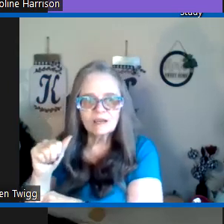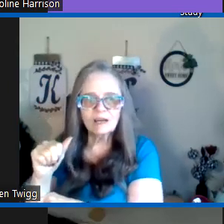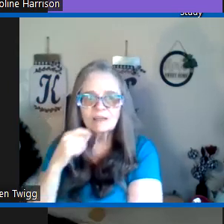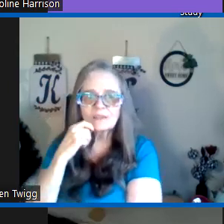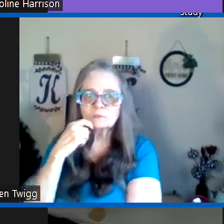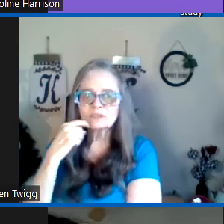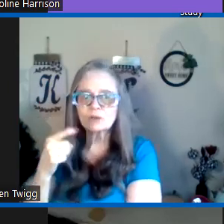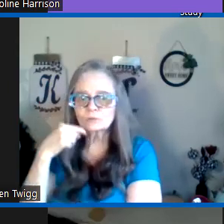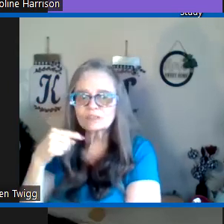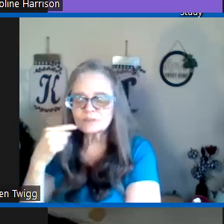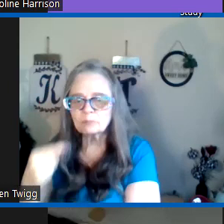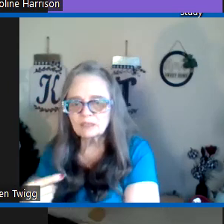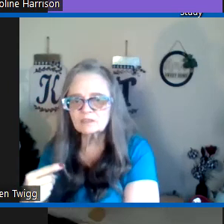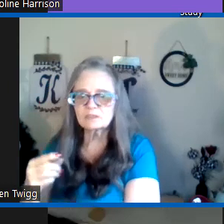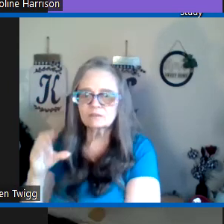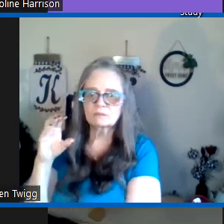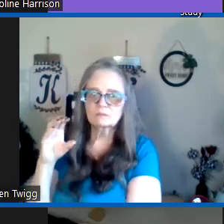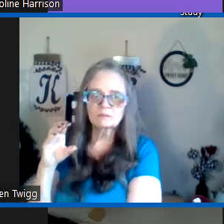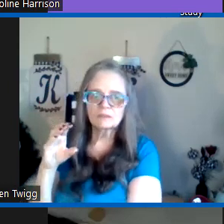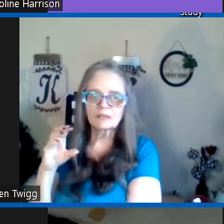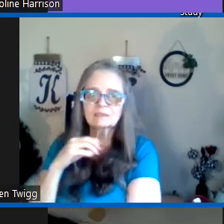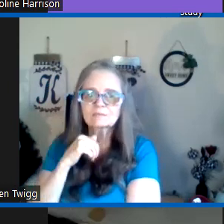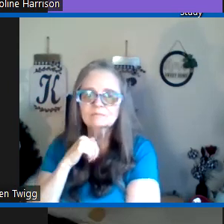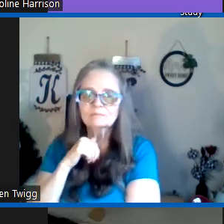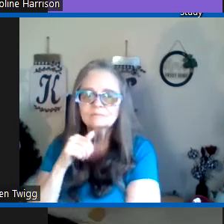and then he was told to speak to